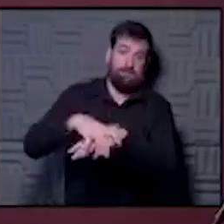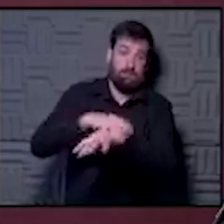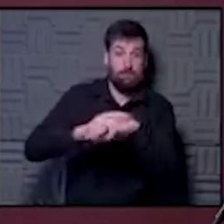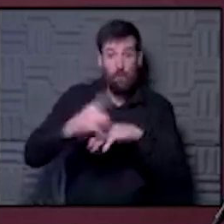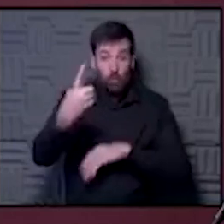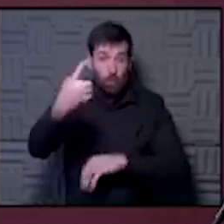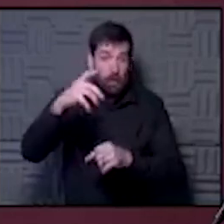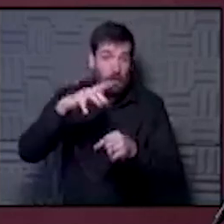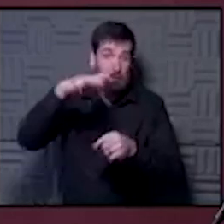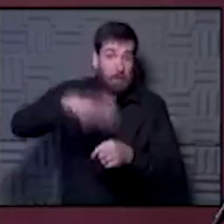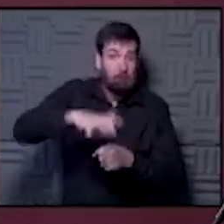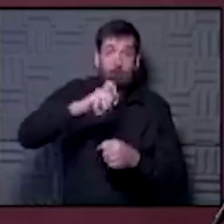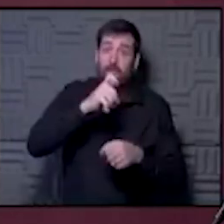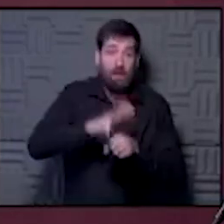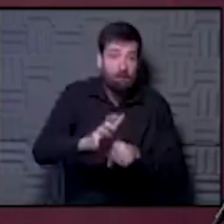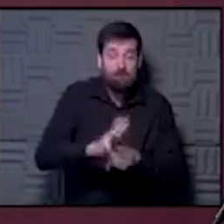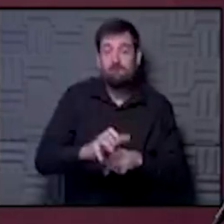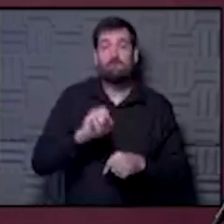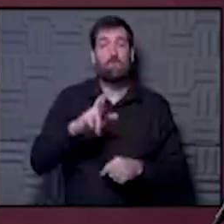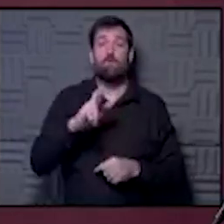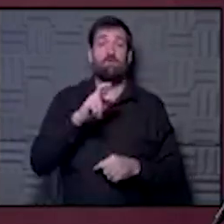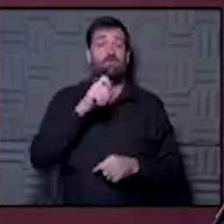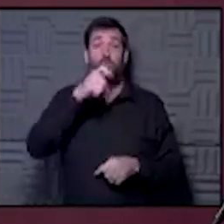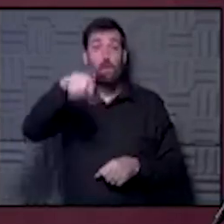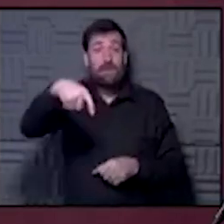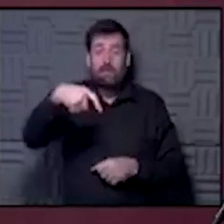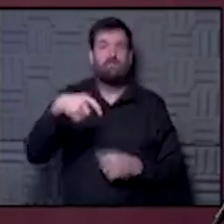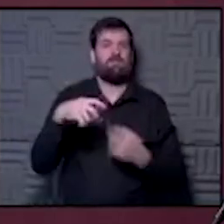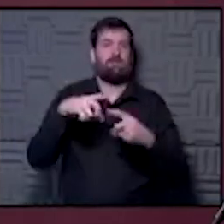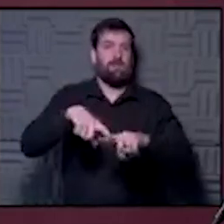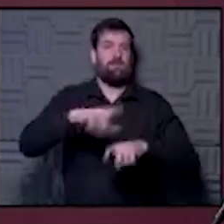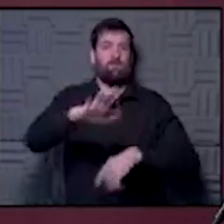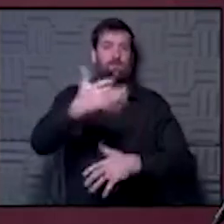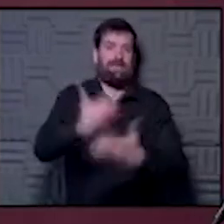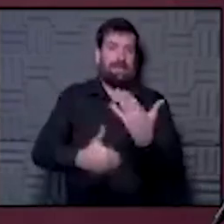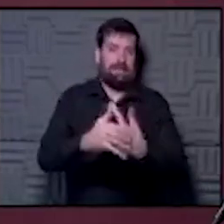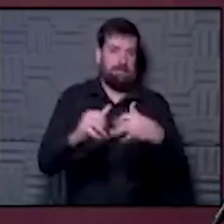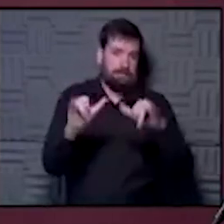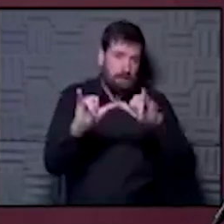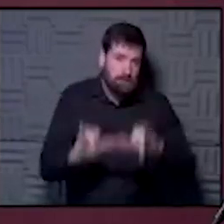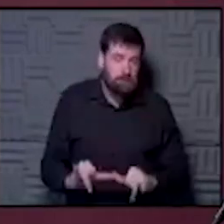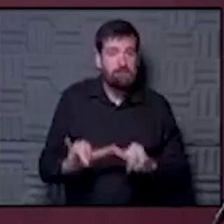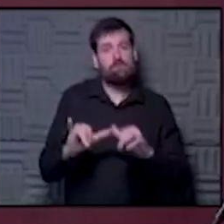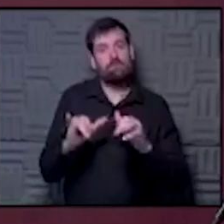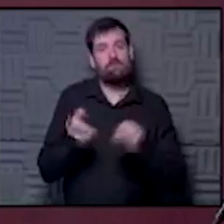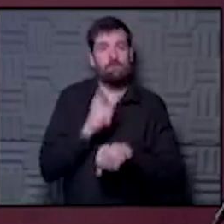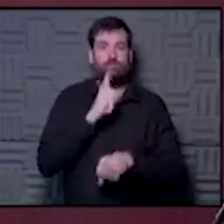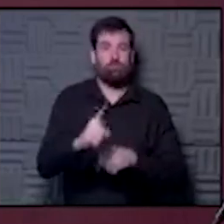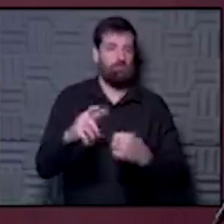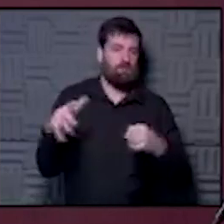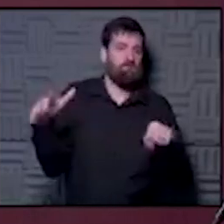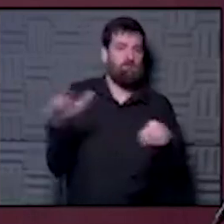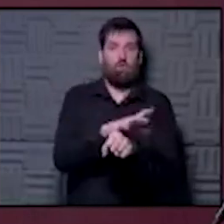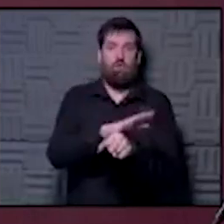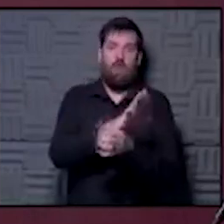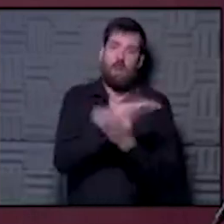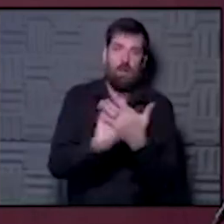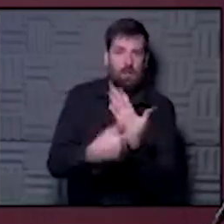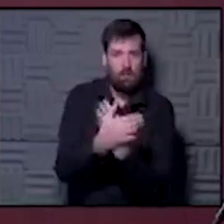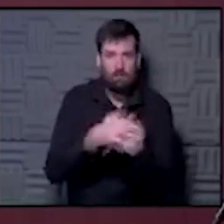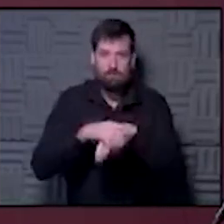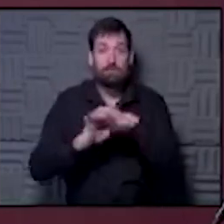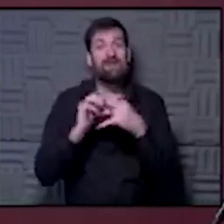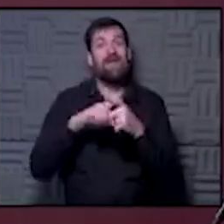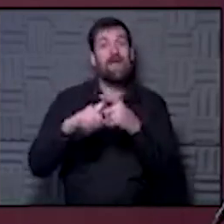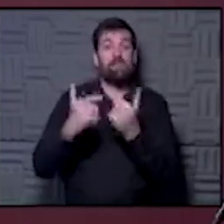pump isn't enough, um, or if you don't need a full pump, depending on the size of your hand, you just want to make sure you get all surfaces, um, completely covered and you want to wait